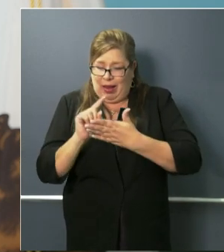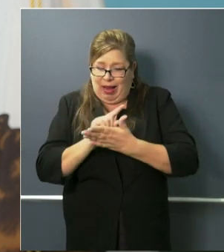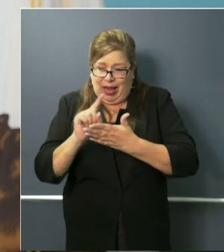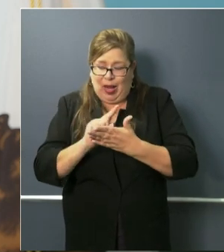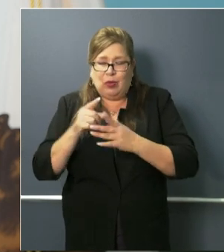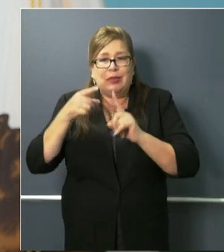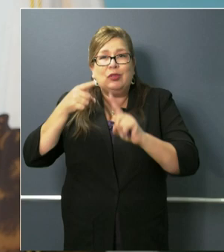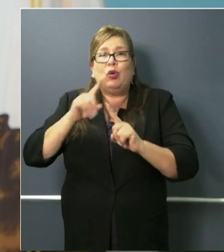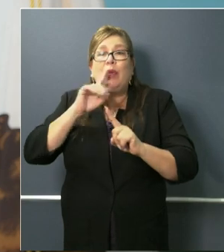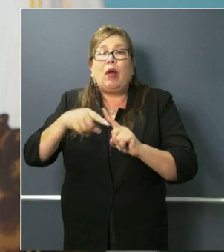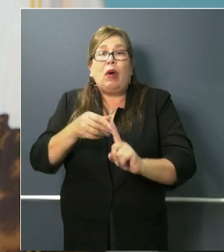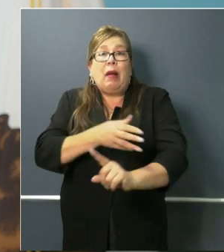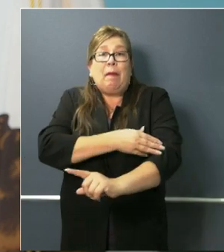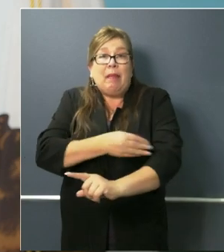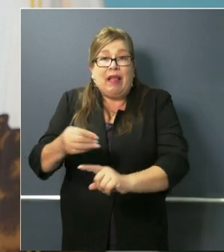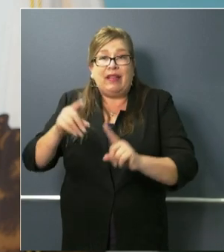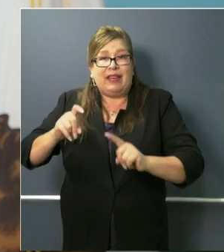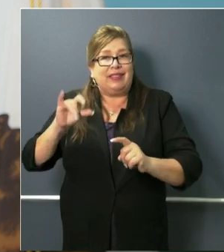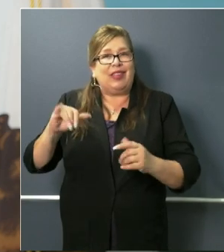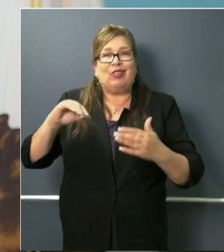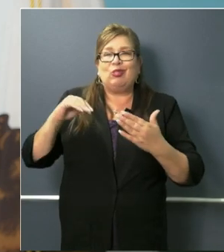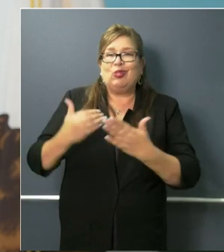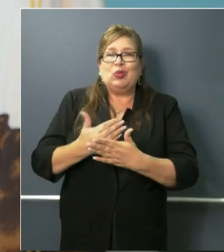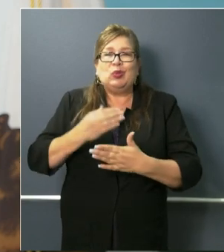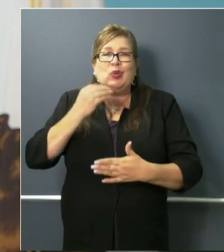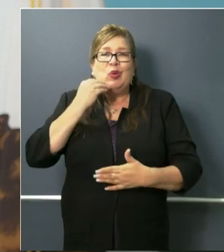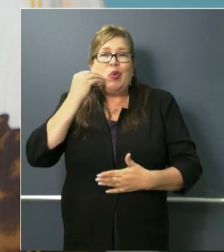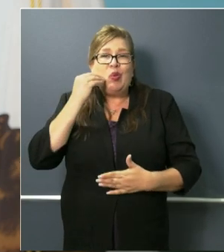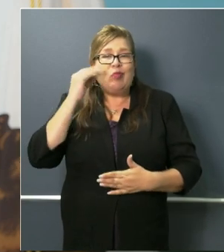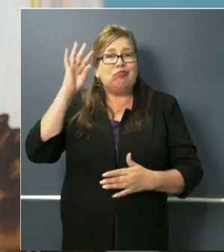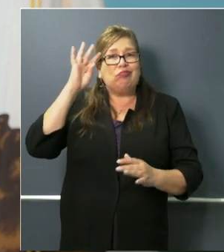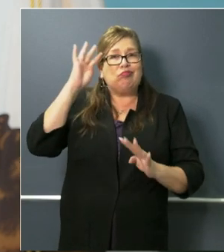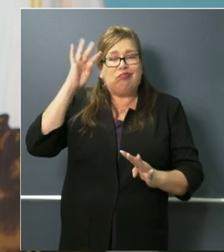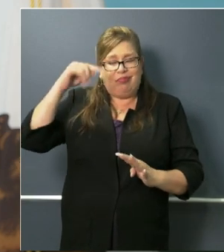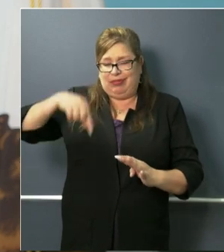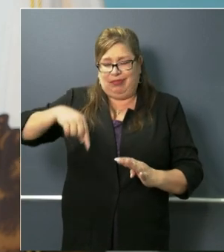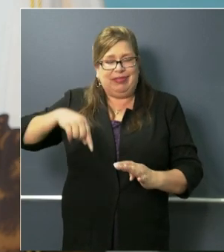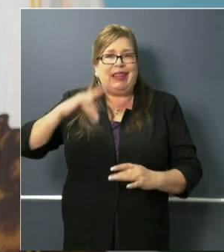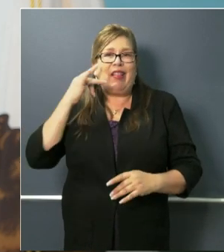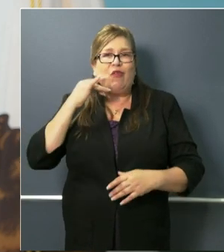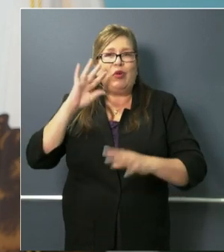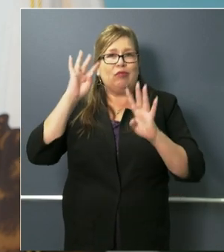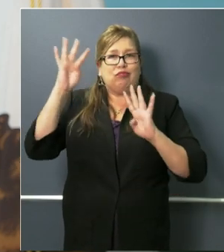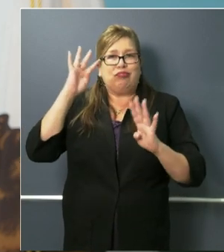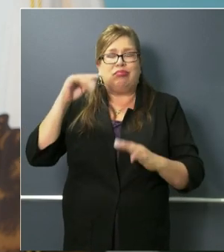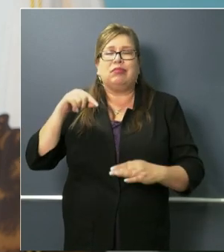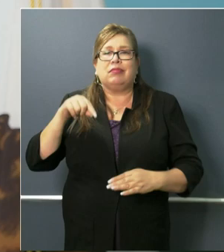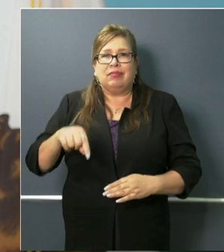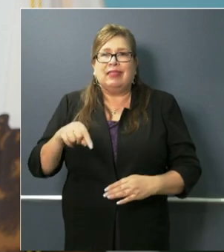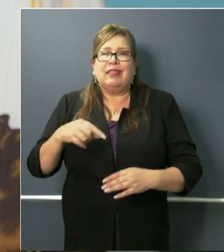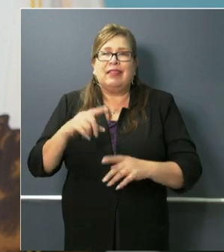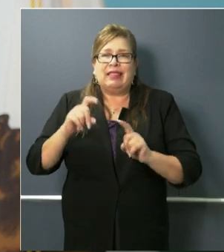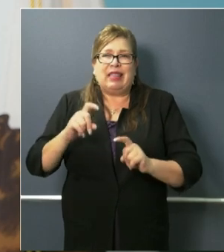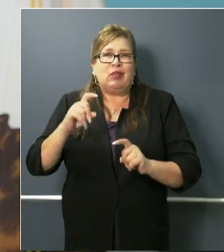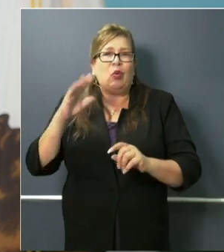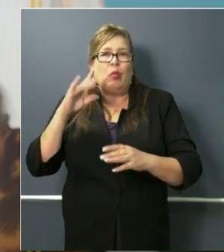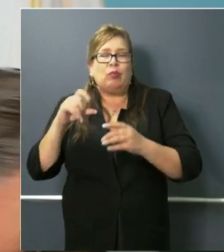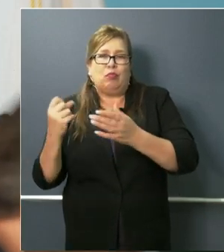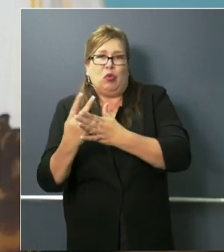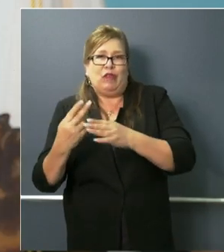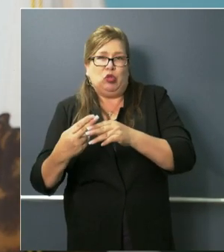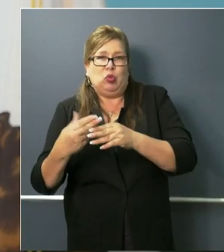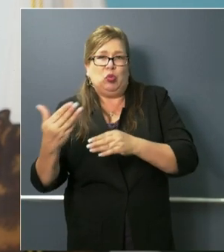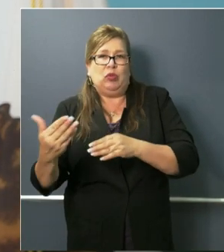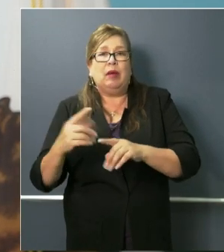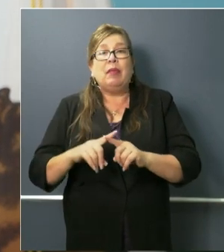specifically that is the homegrown california-based stanford medicine test but dr dean will answer the other specifics your question